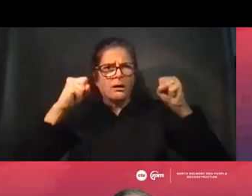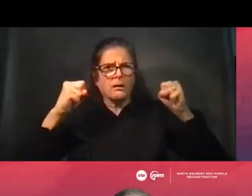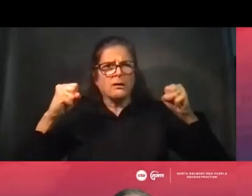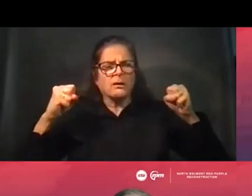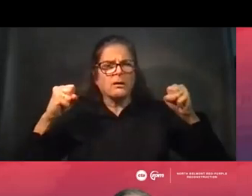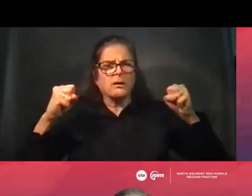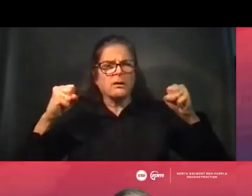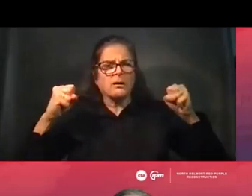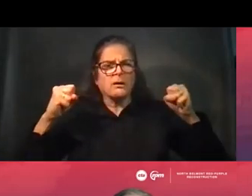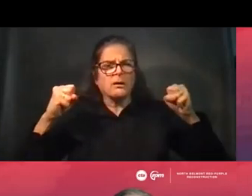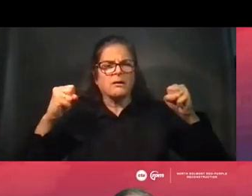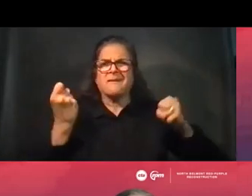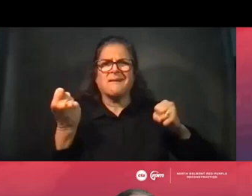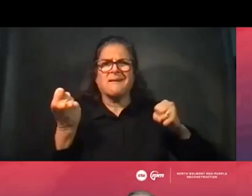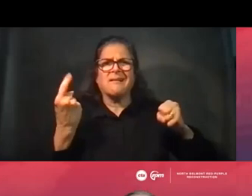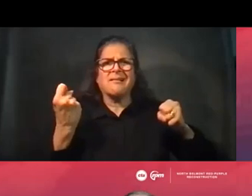11 foot diameter.